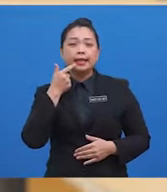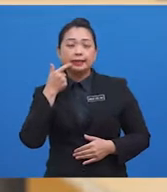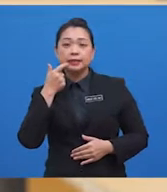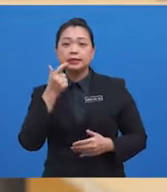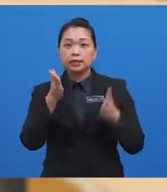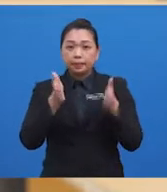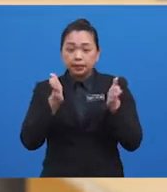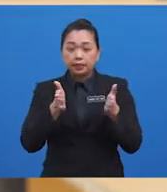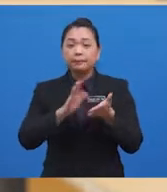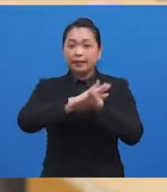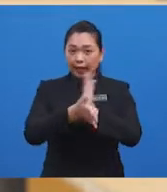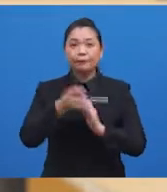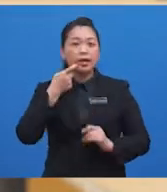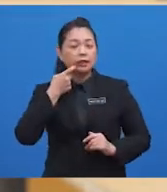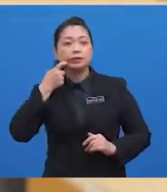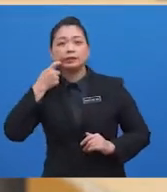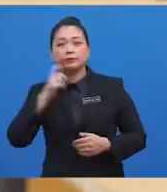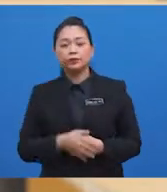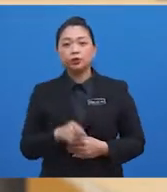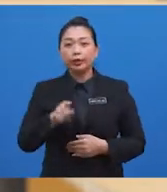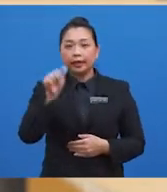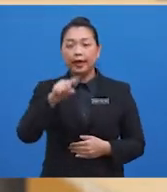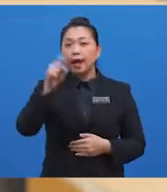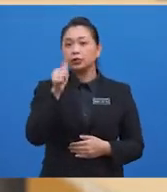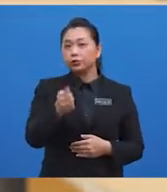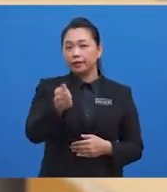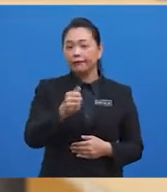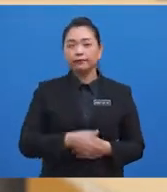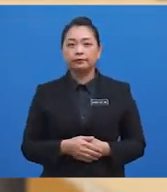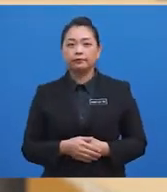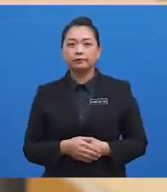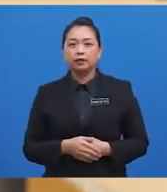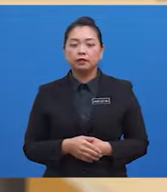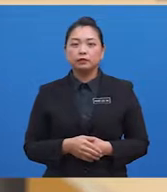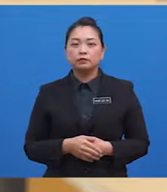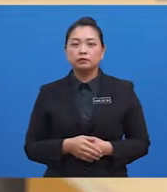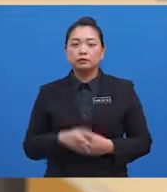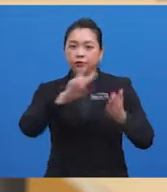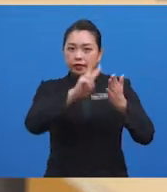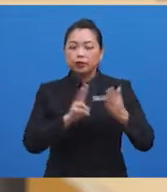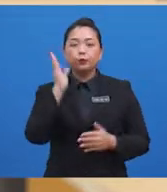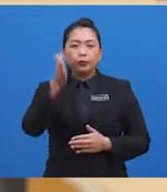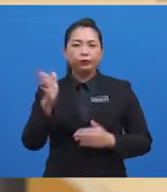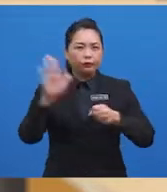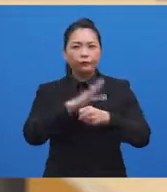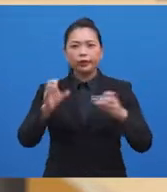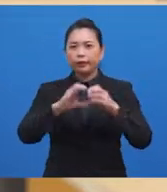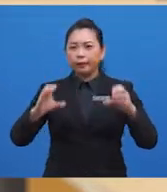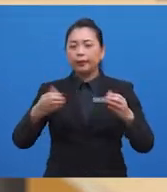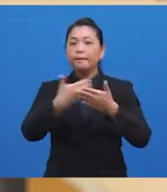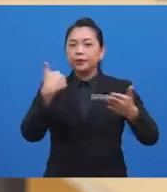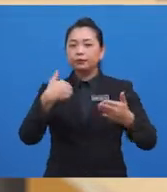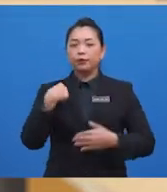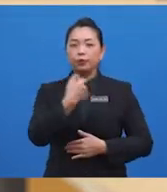These are the signpost questions that you can ask yourself. For the next text, a reader will need to fully comprehend the text before